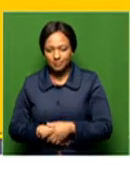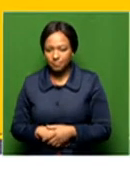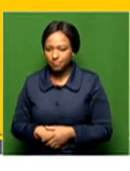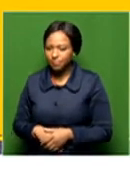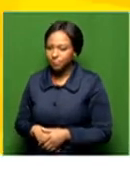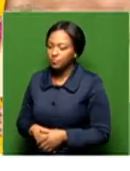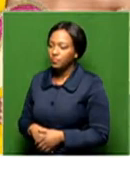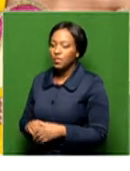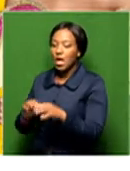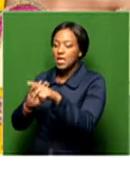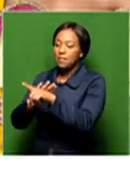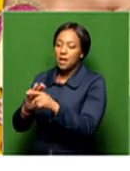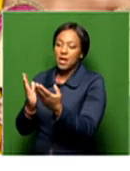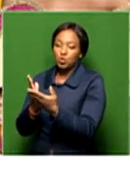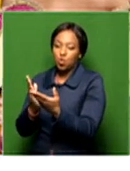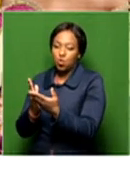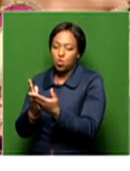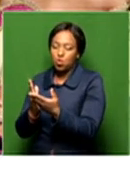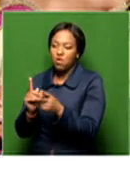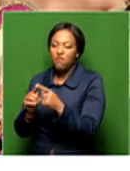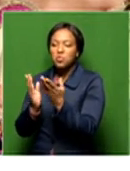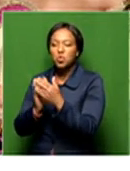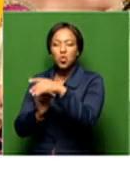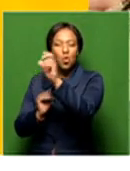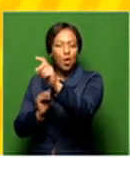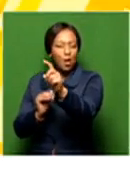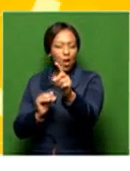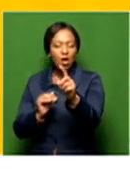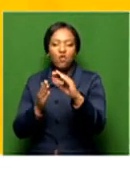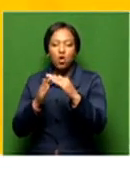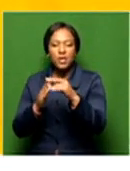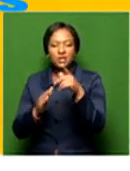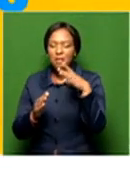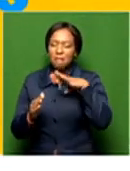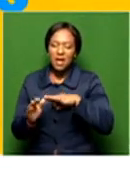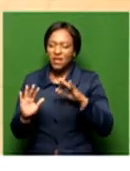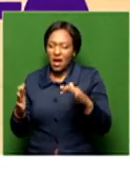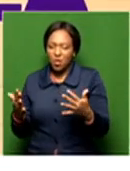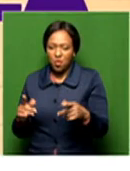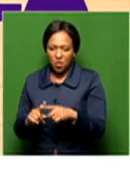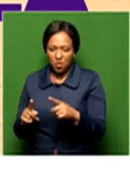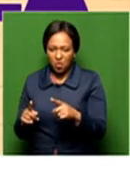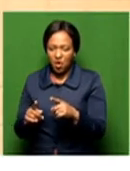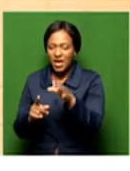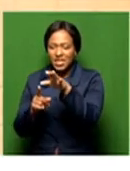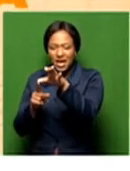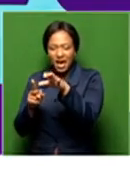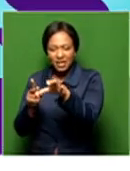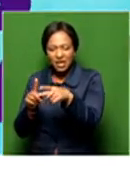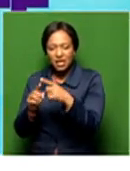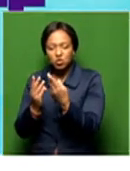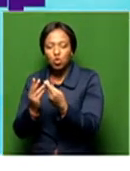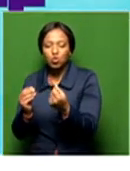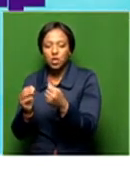how are primary school kids from the various disadvantaged communities going to benefit from this? I mean, what is the criteria and the solution